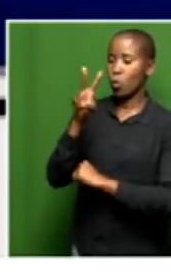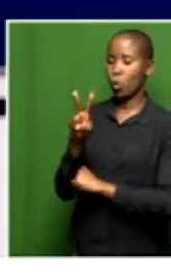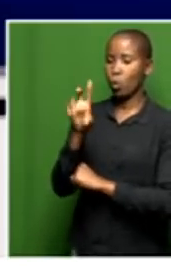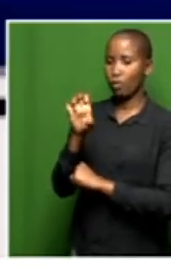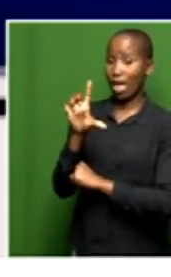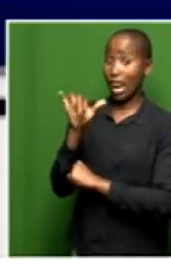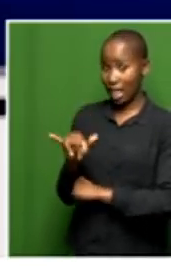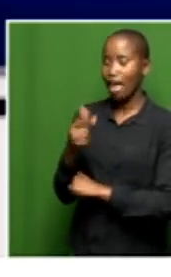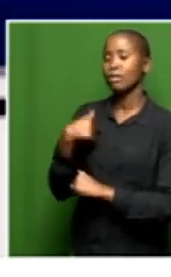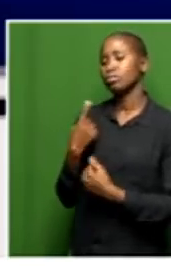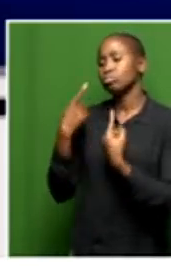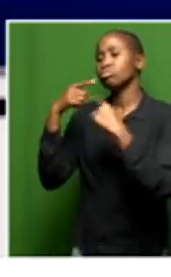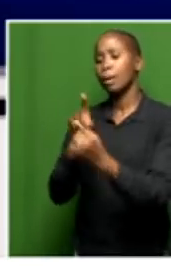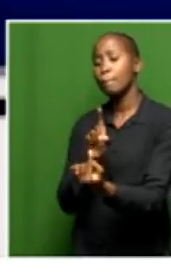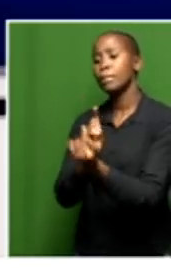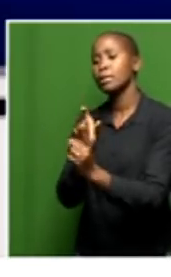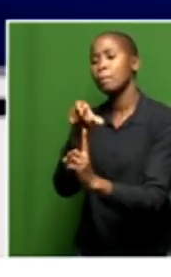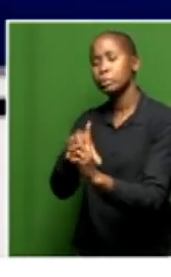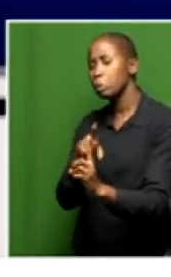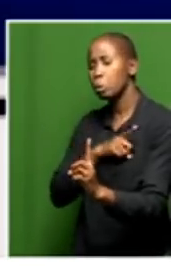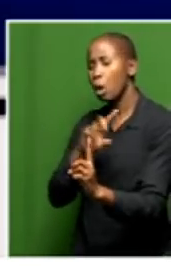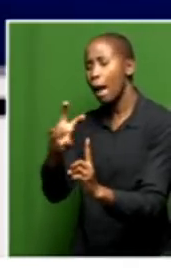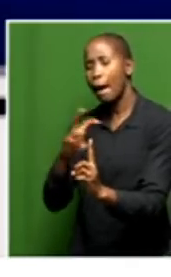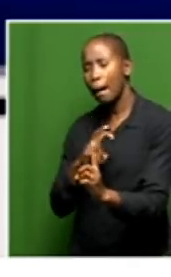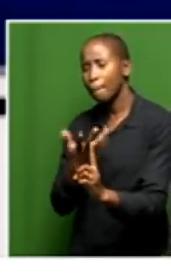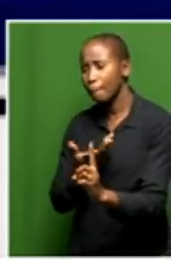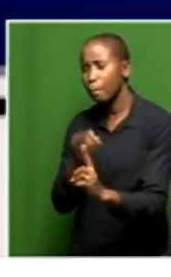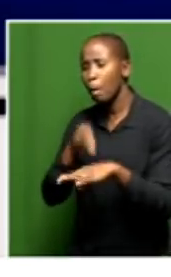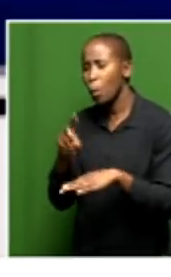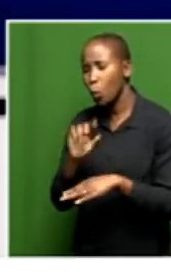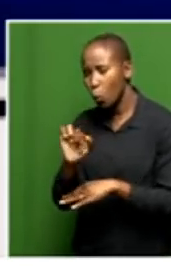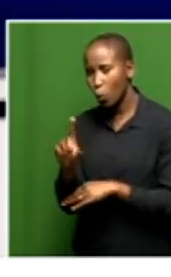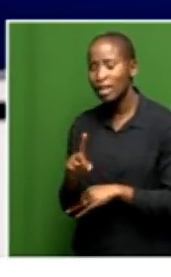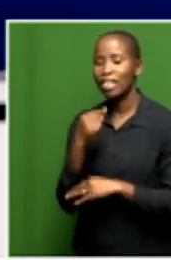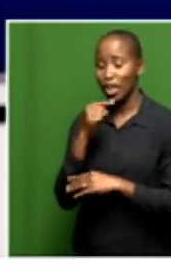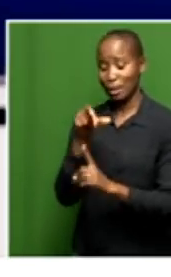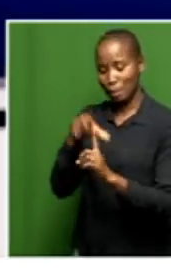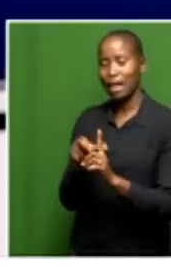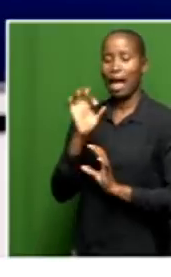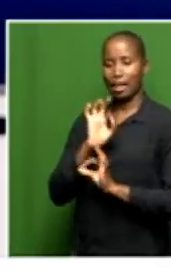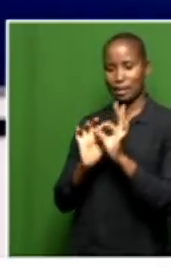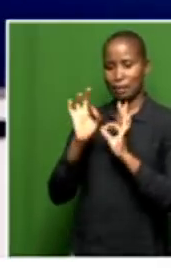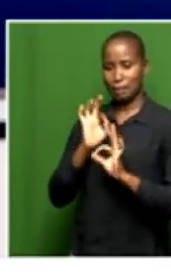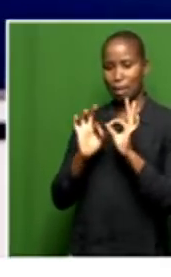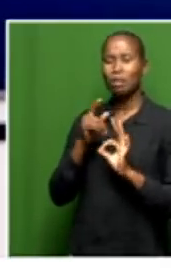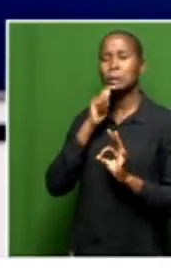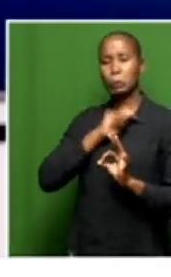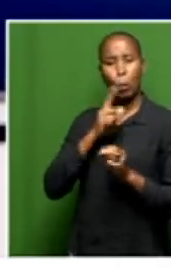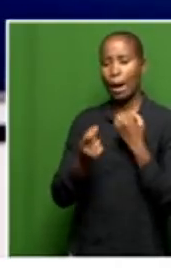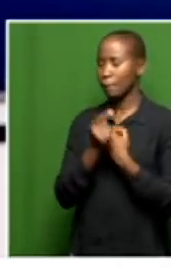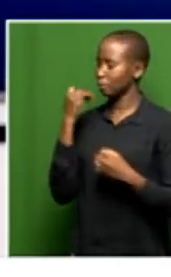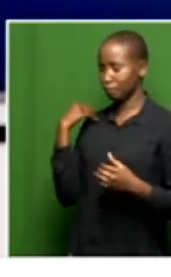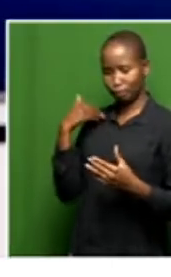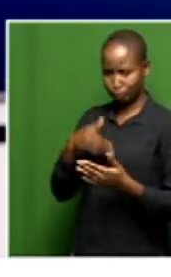to go and approach him as to, why are you here? What's the problem? And then he started explaining what has been happening outside.